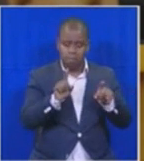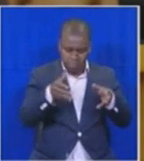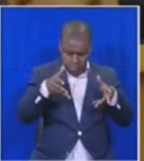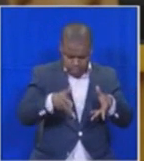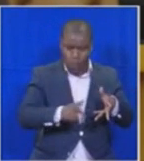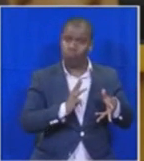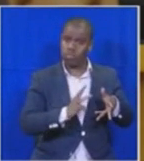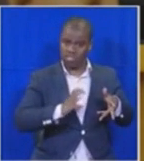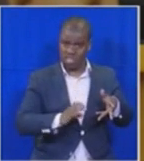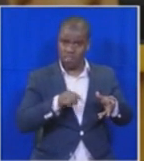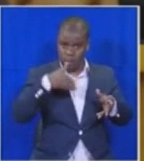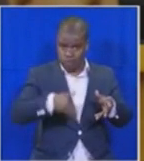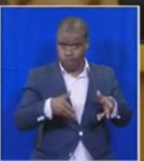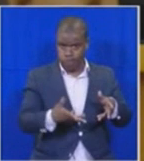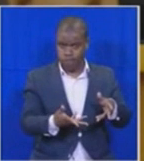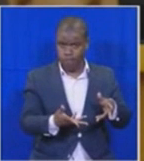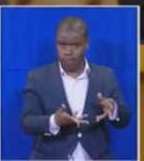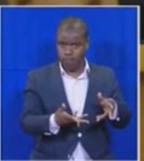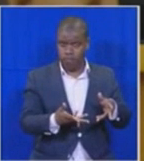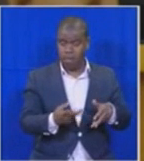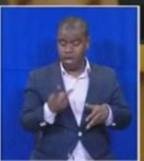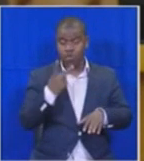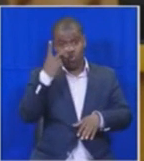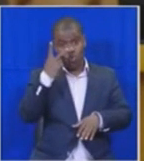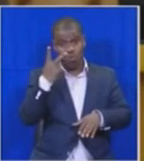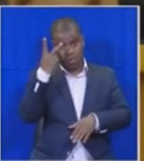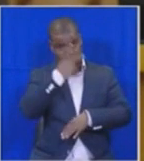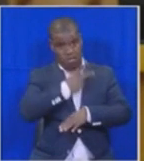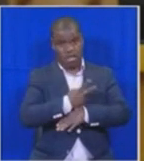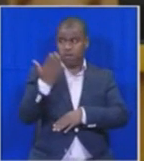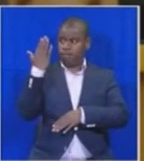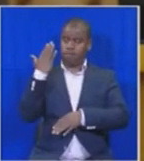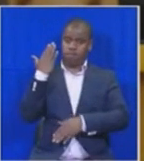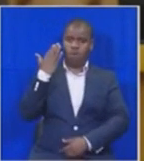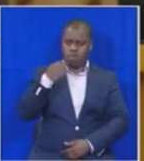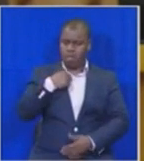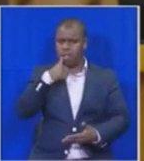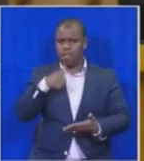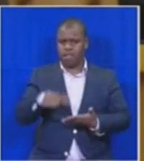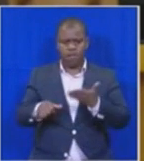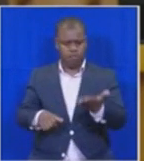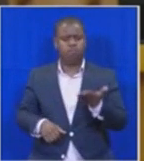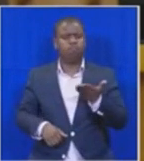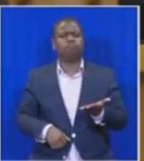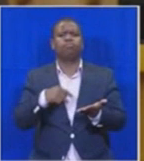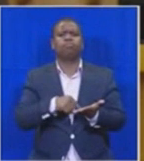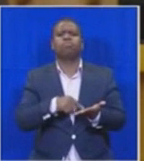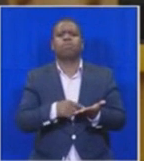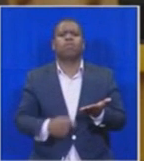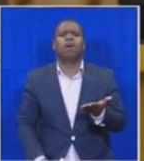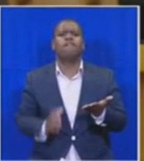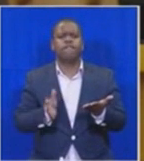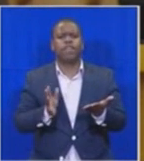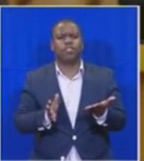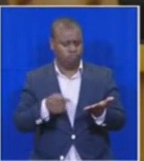Cape. Two days ago, I received a letter that which